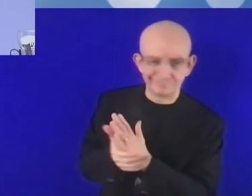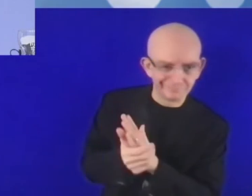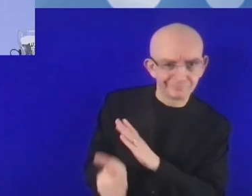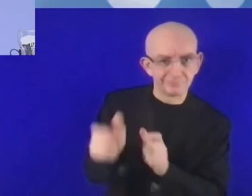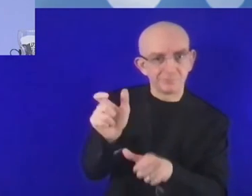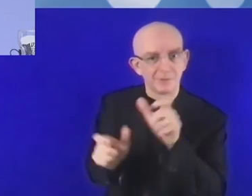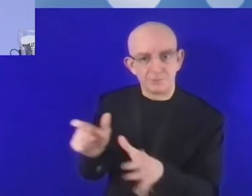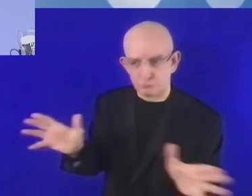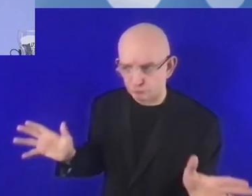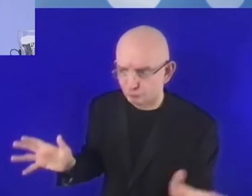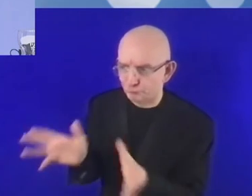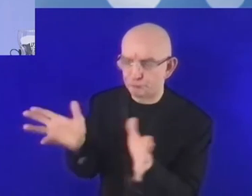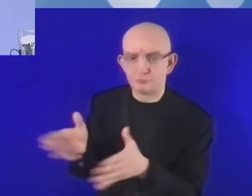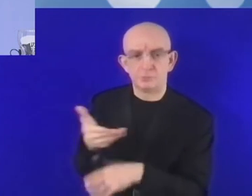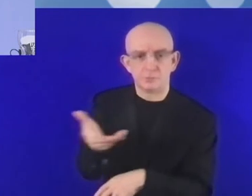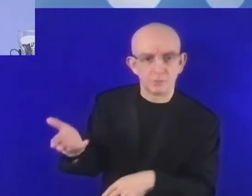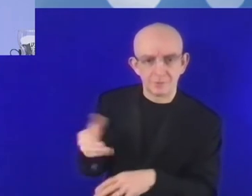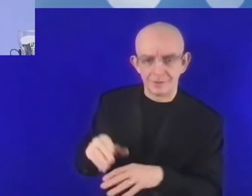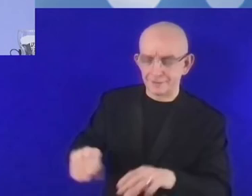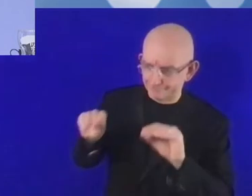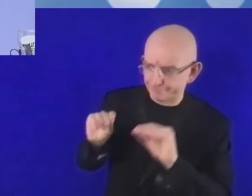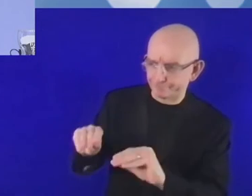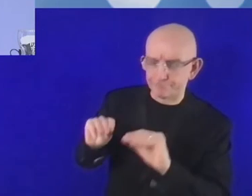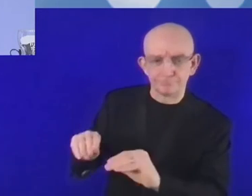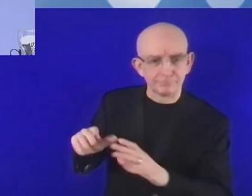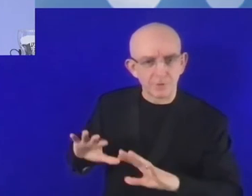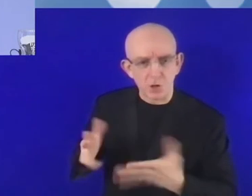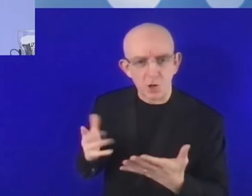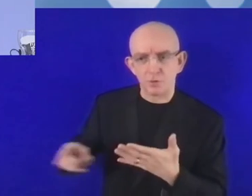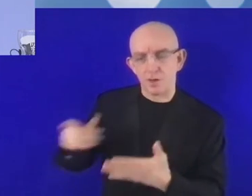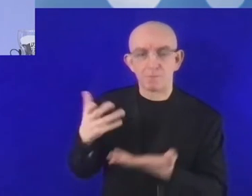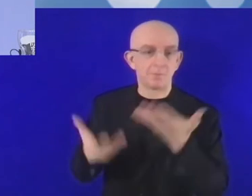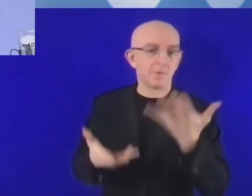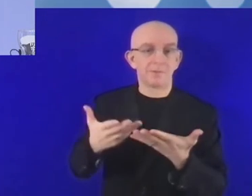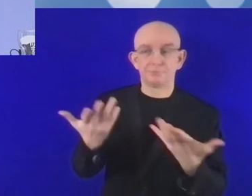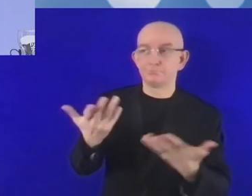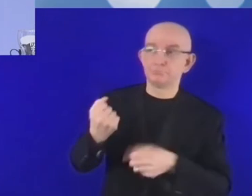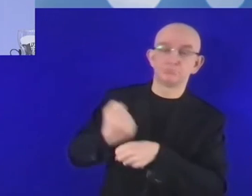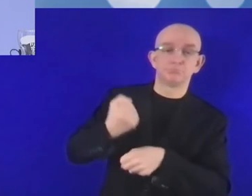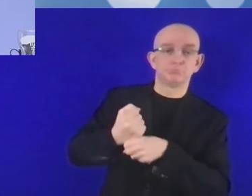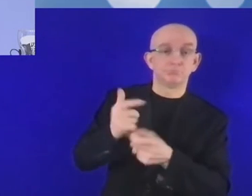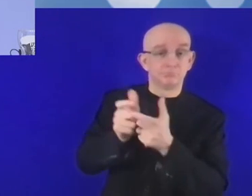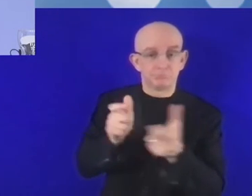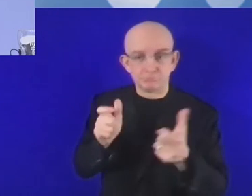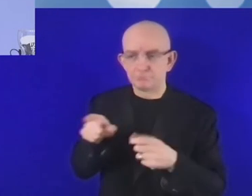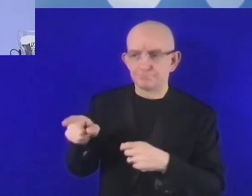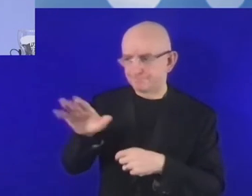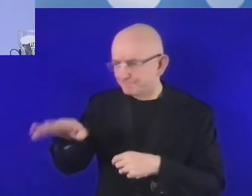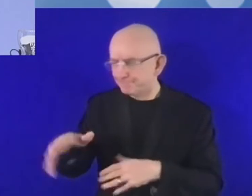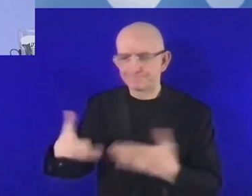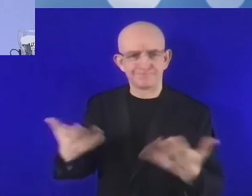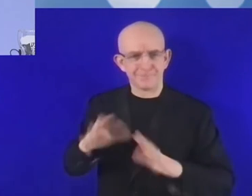reduce that gap. But I have to add, I was told in this first,